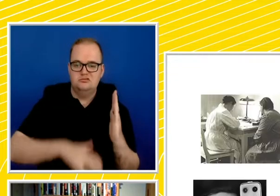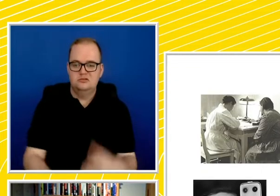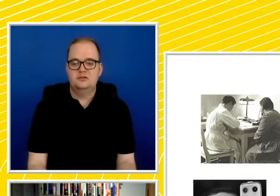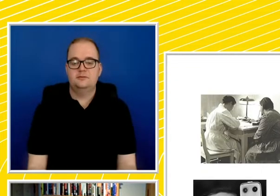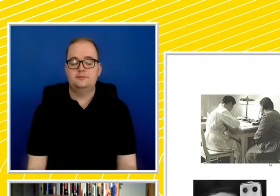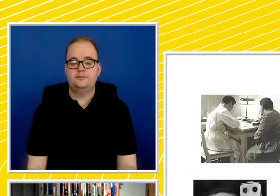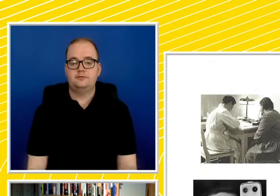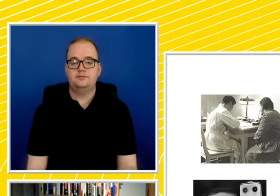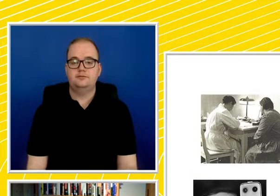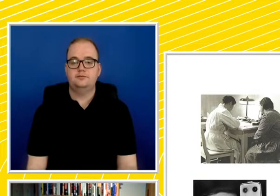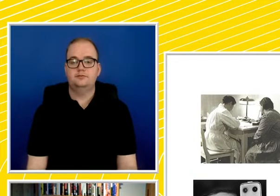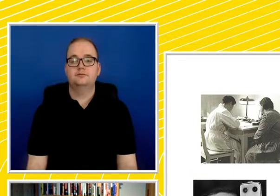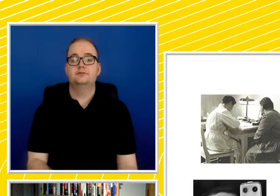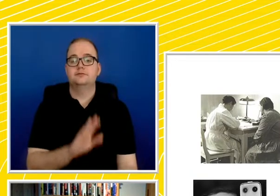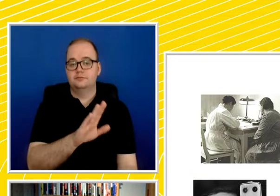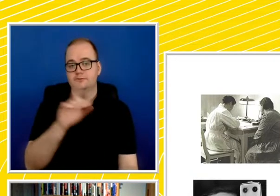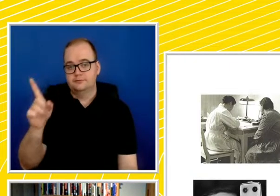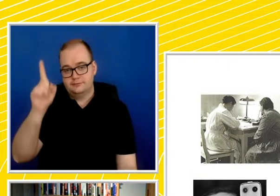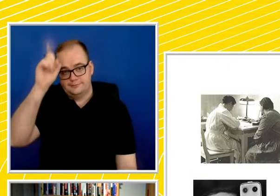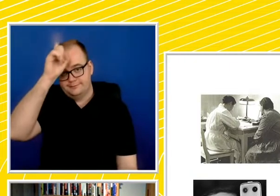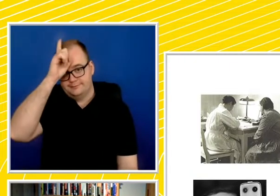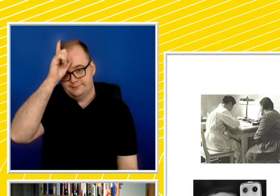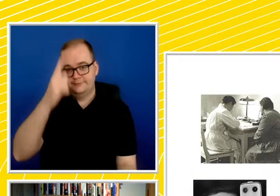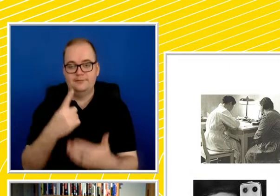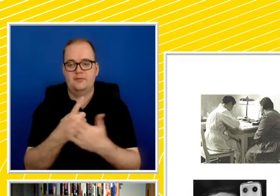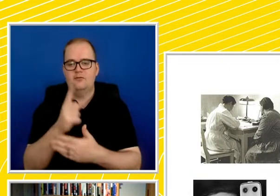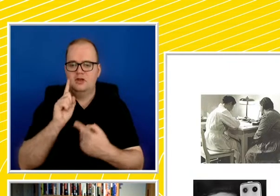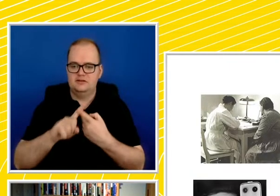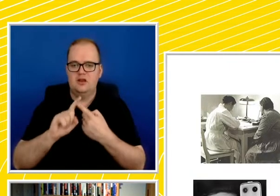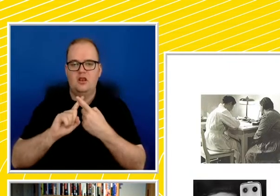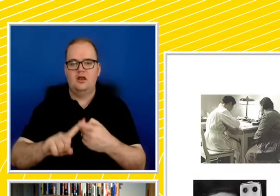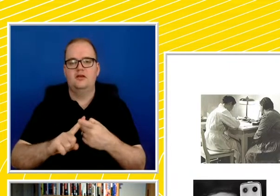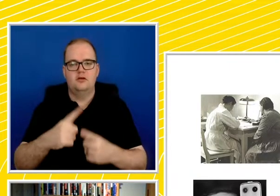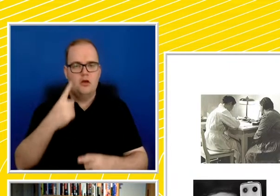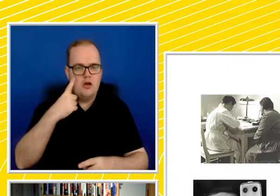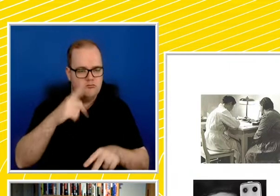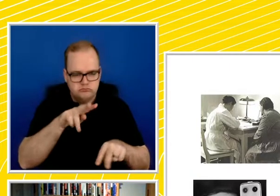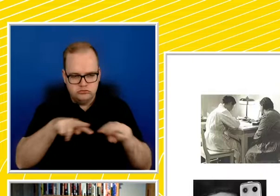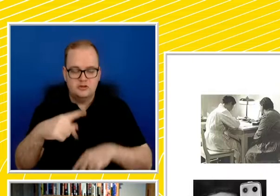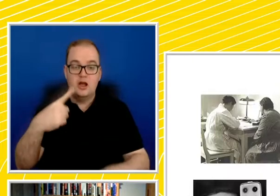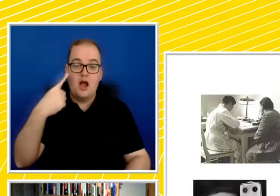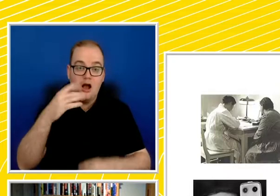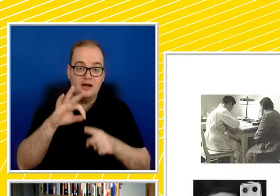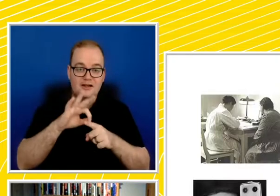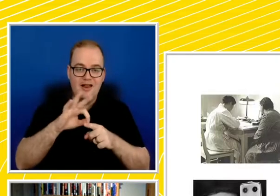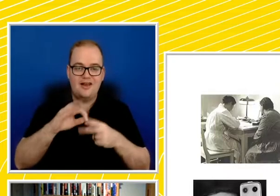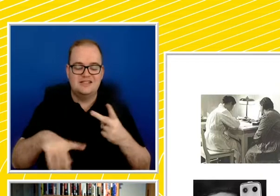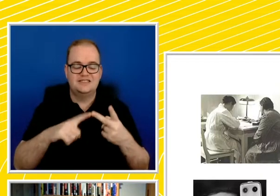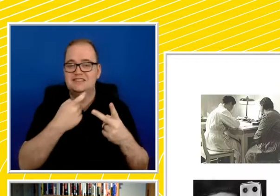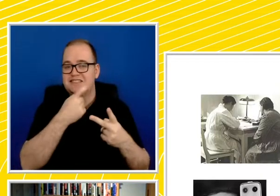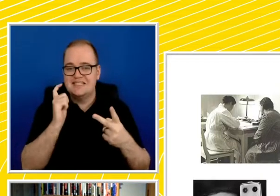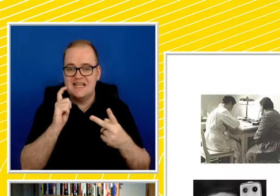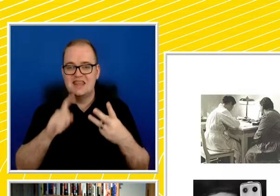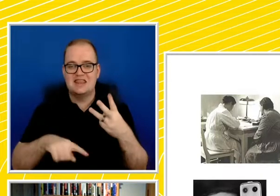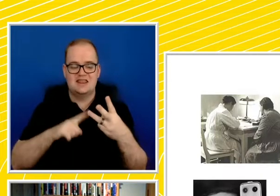In Germany, meanwhile, the measuring continues, looking at eye colour, looking at teeth structure, dental structure, skeletal